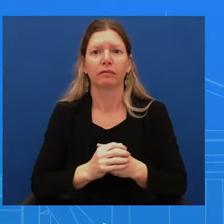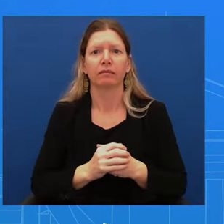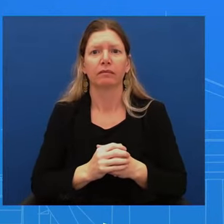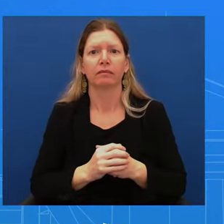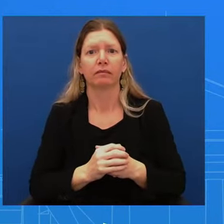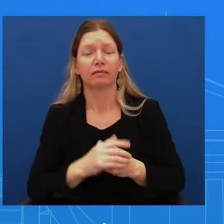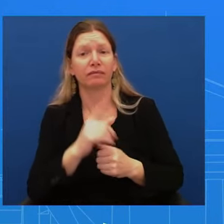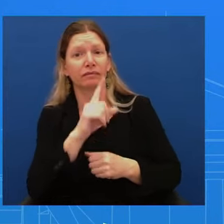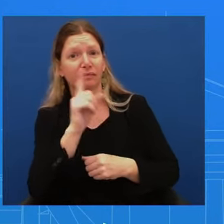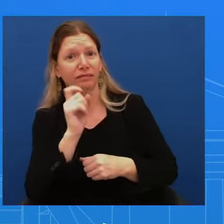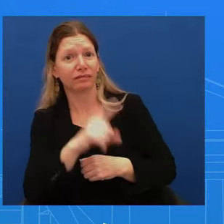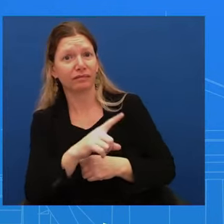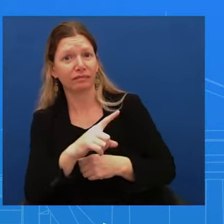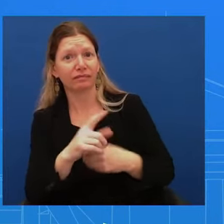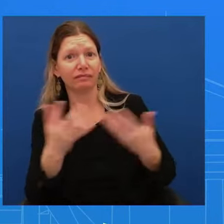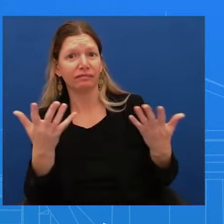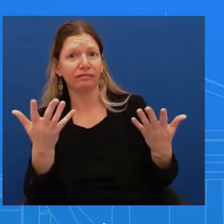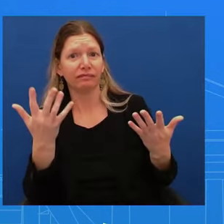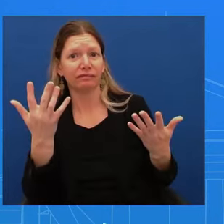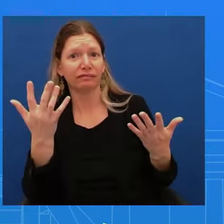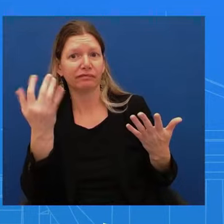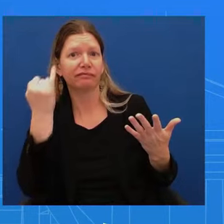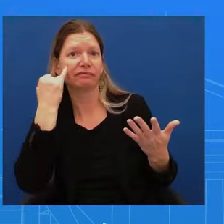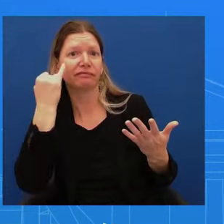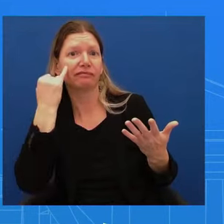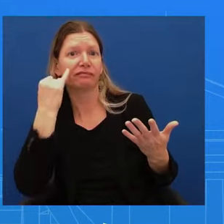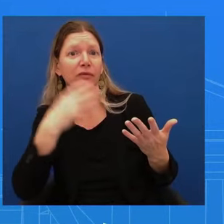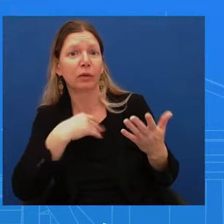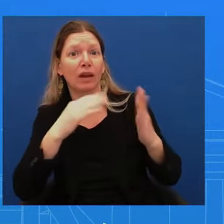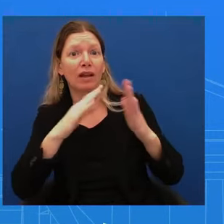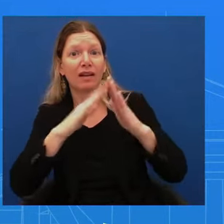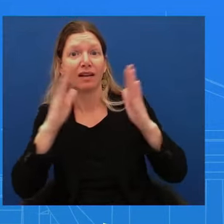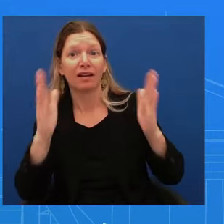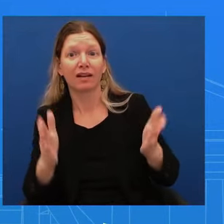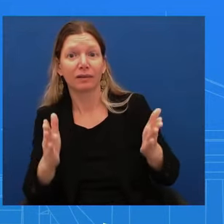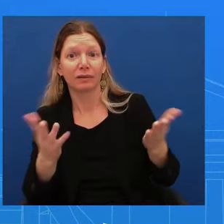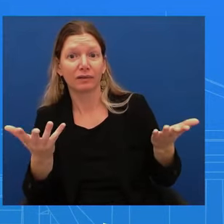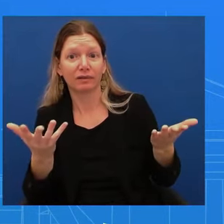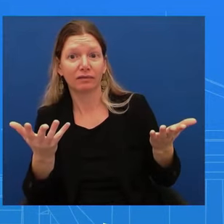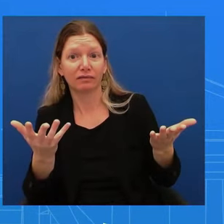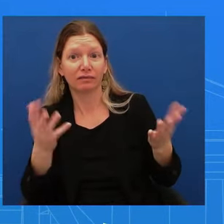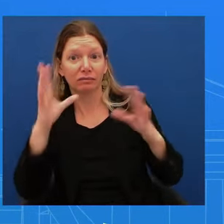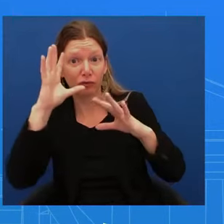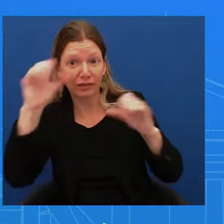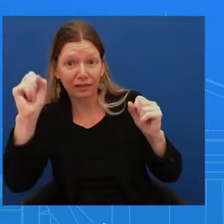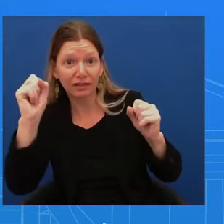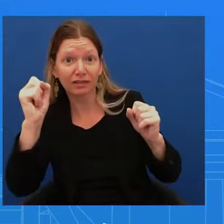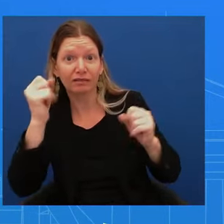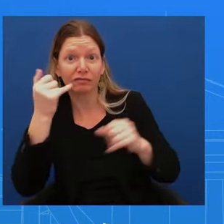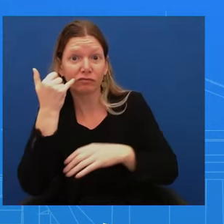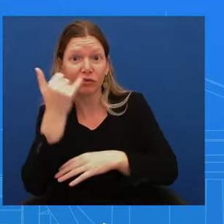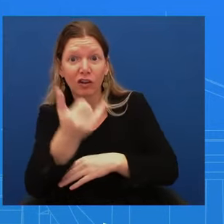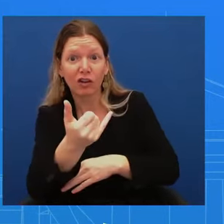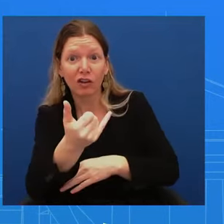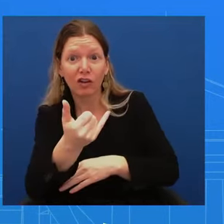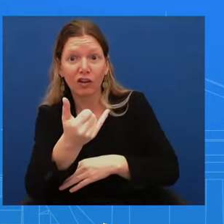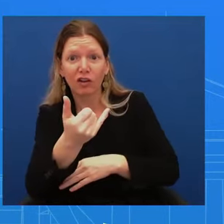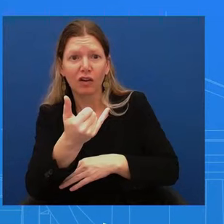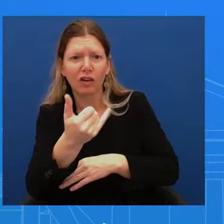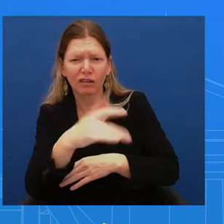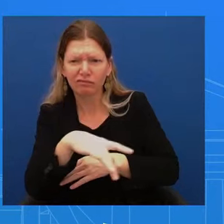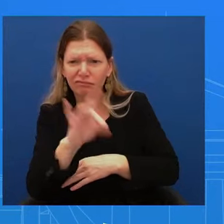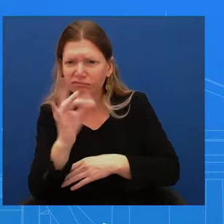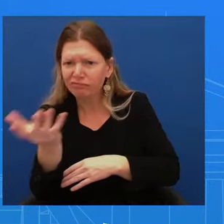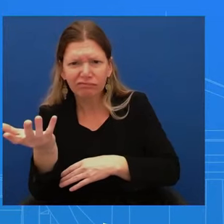Secretary Austin on that day that. I mean, I don't know how I can prove that that's the case, but it didn't happen. But there were